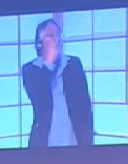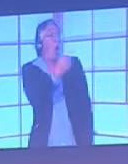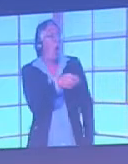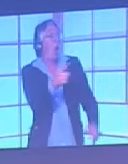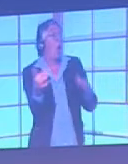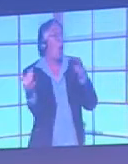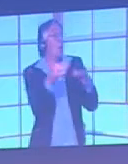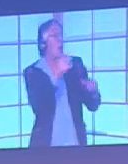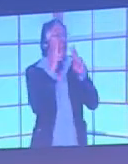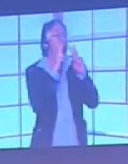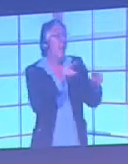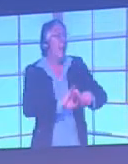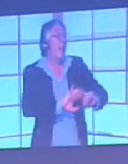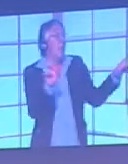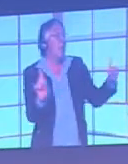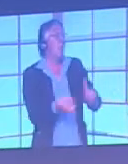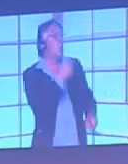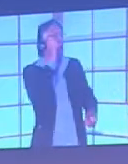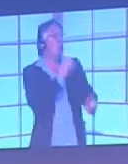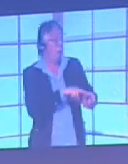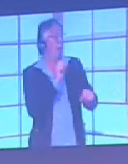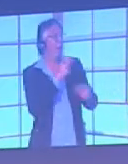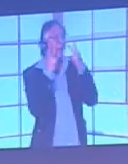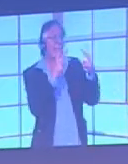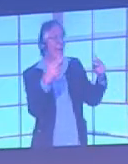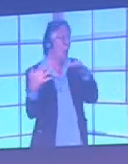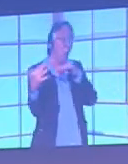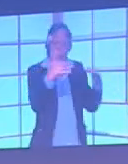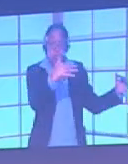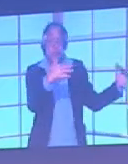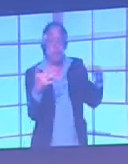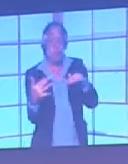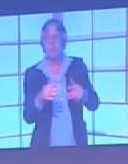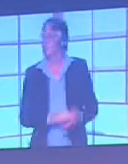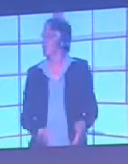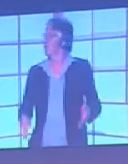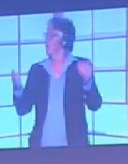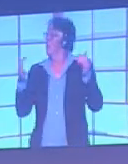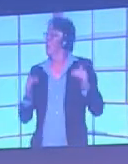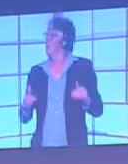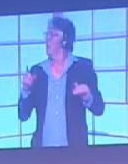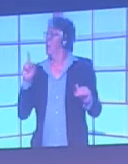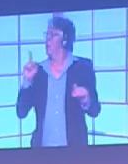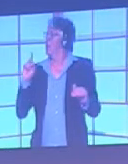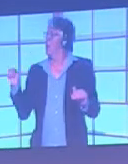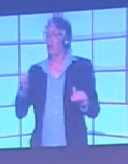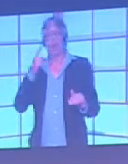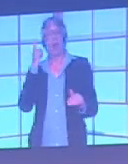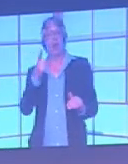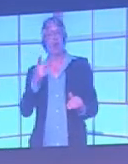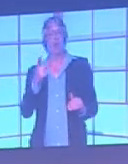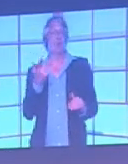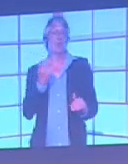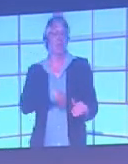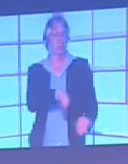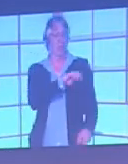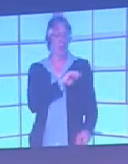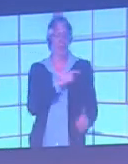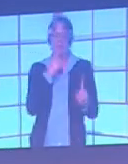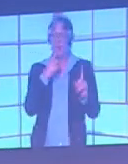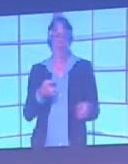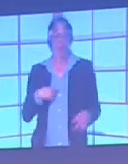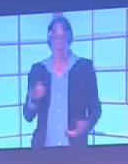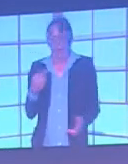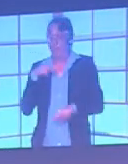match. Spanish La Liga. Bryn said, I know I'm colour blind, but this is ridiculous. I can't tell who's who.